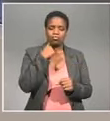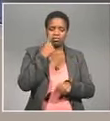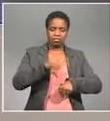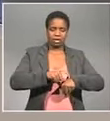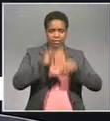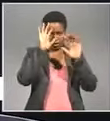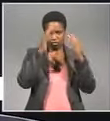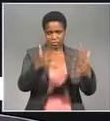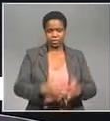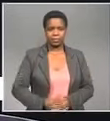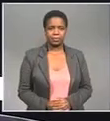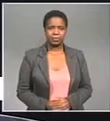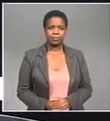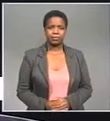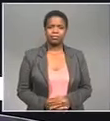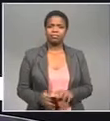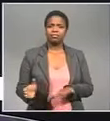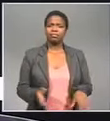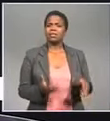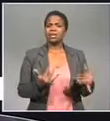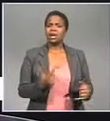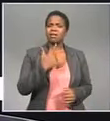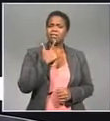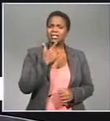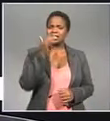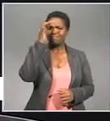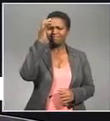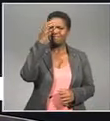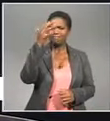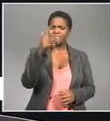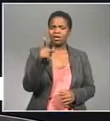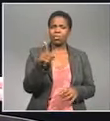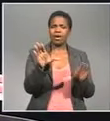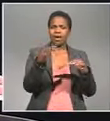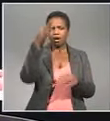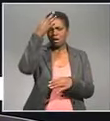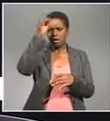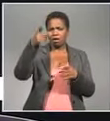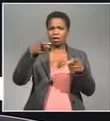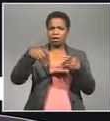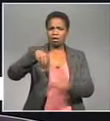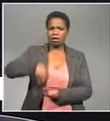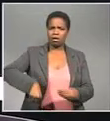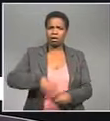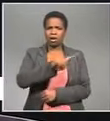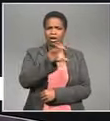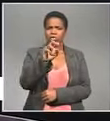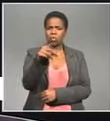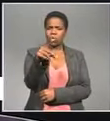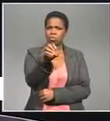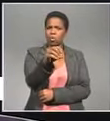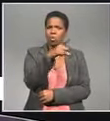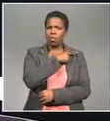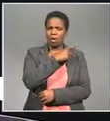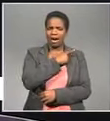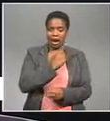Johannesburg And if you're wondering why the mounting testimony about corruption emerging from the Zondo Commission is not leading to